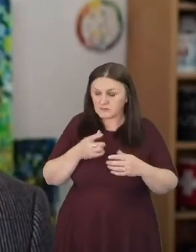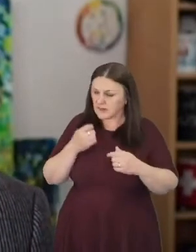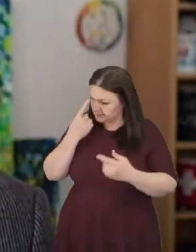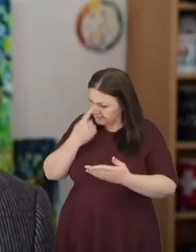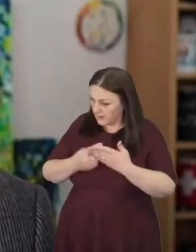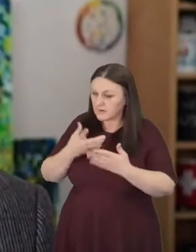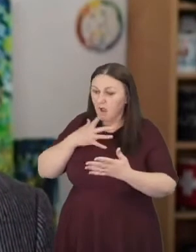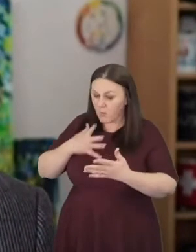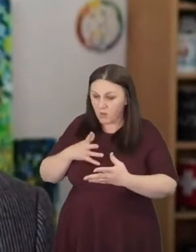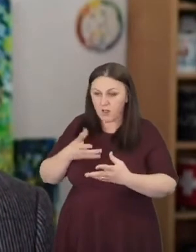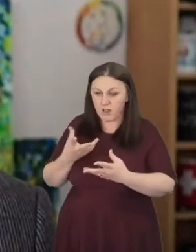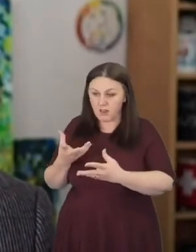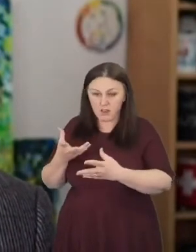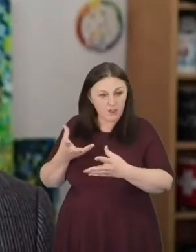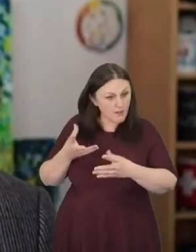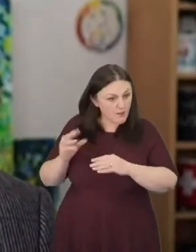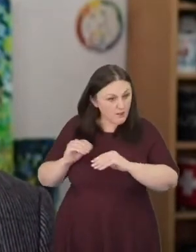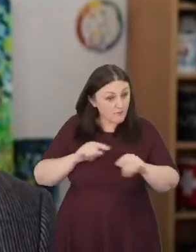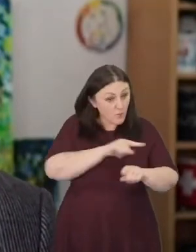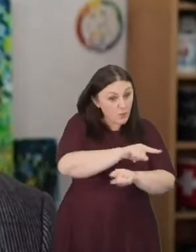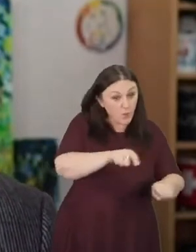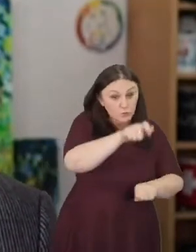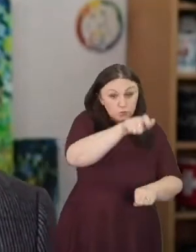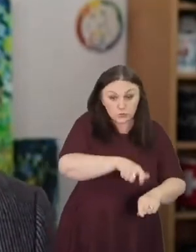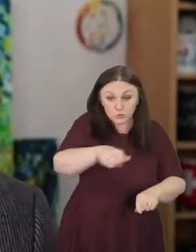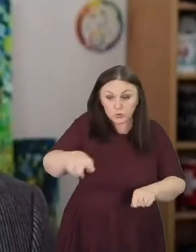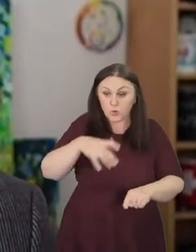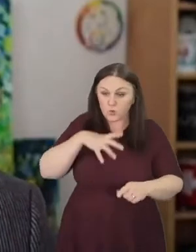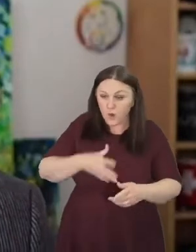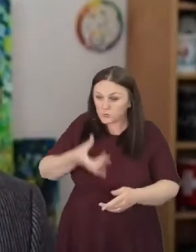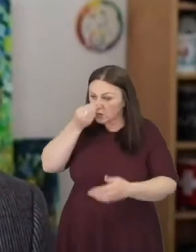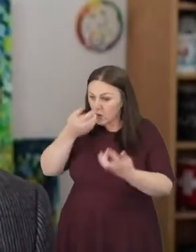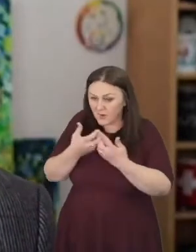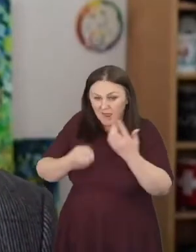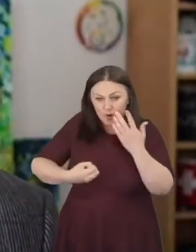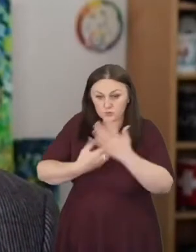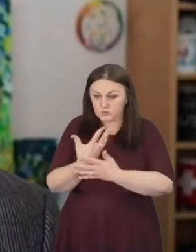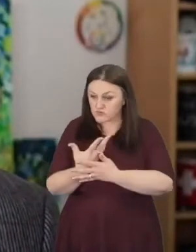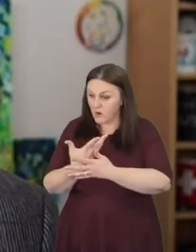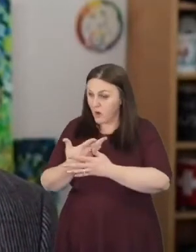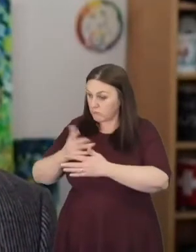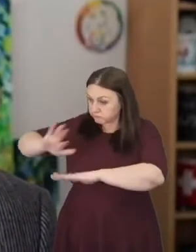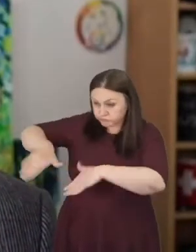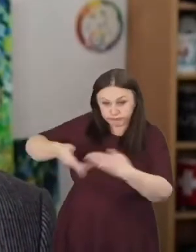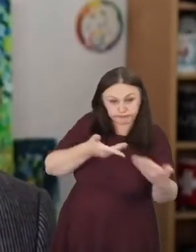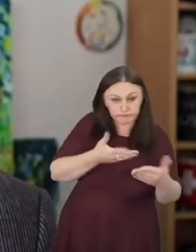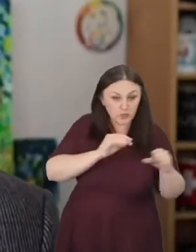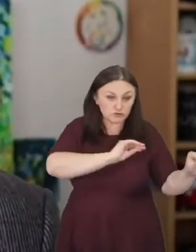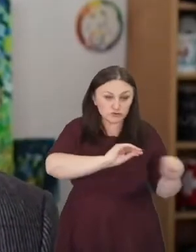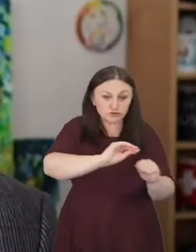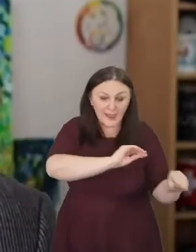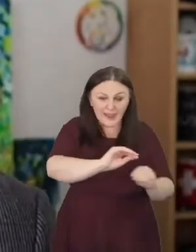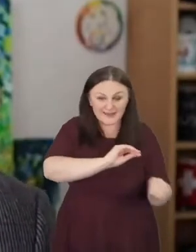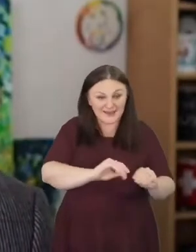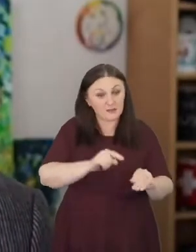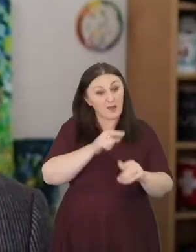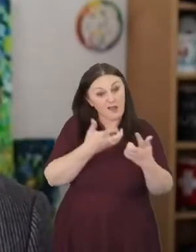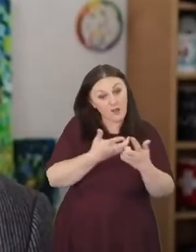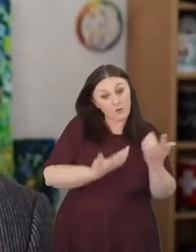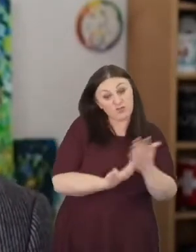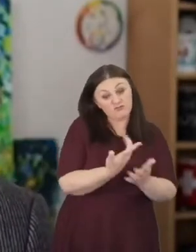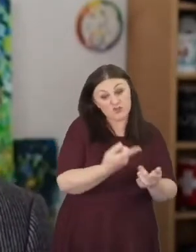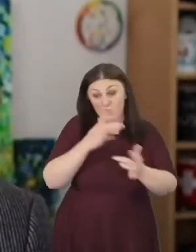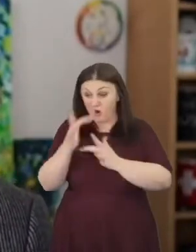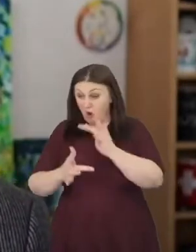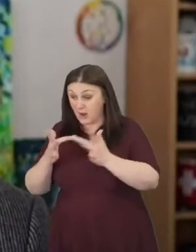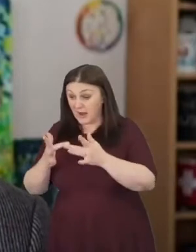for those who wanted to learn how to grow a community to join us online and we we did that